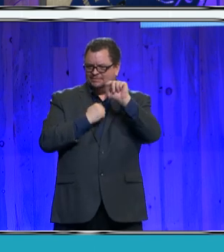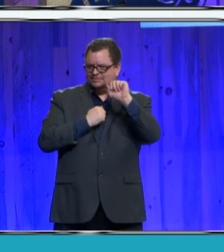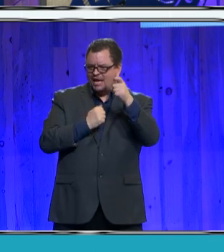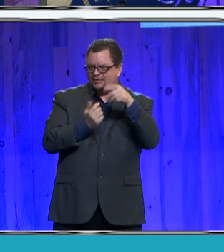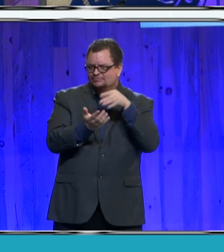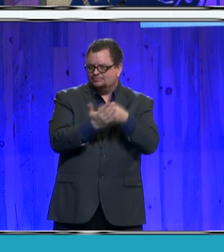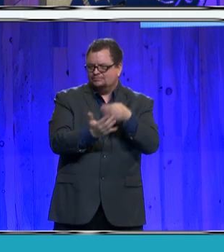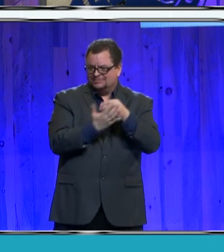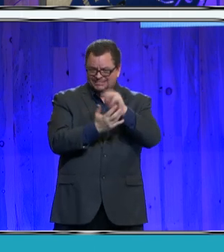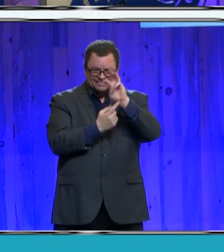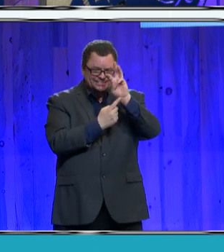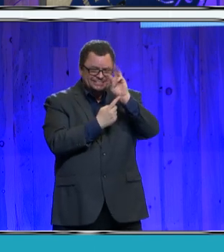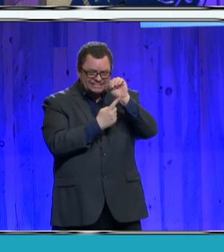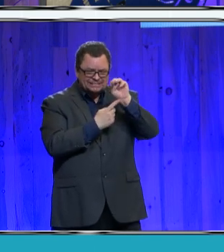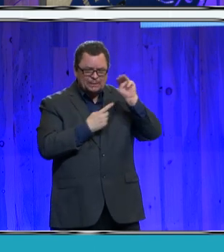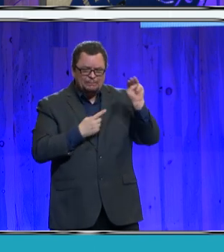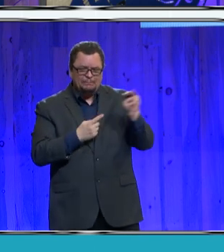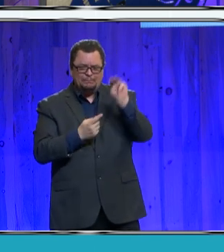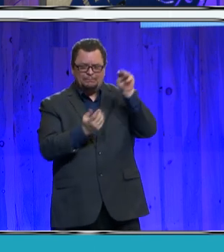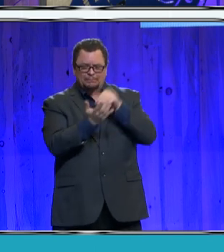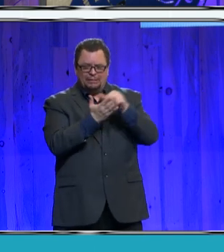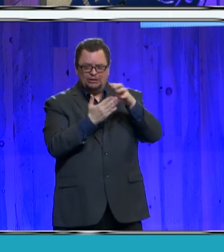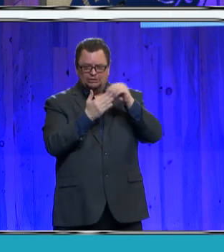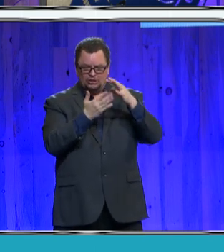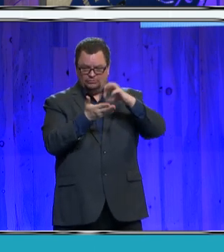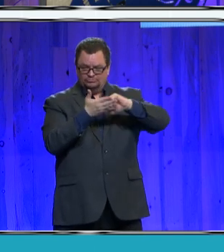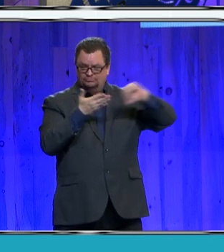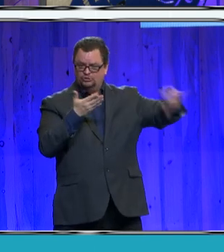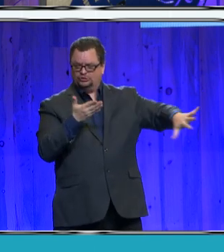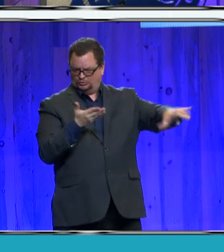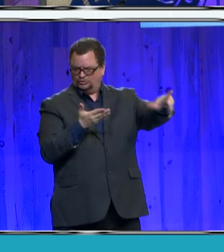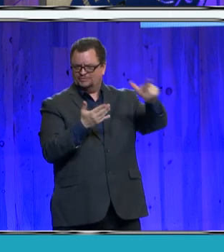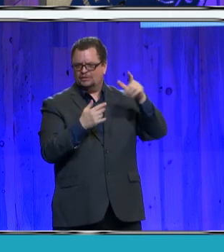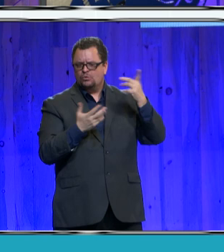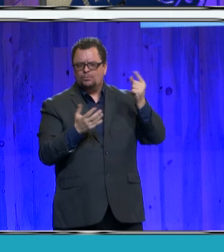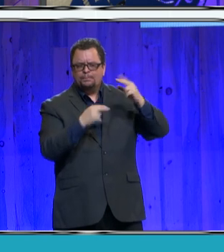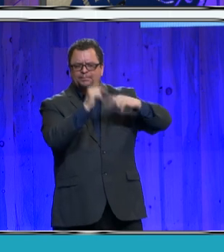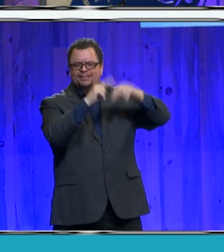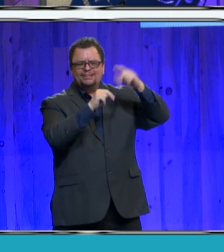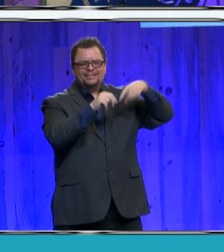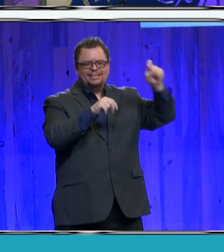a future need for additional facilities to house our growing workforce.